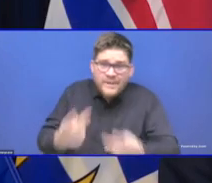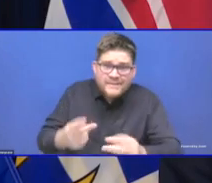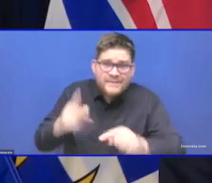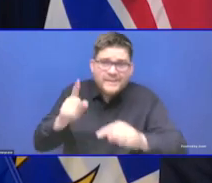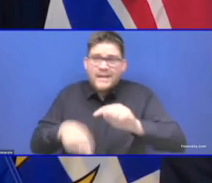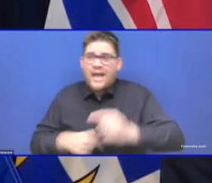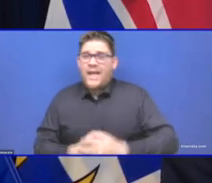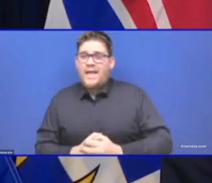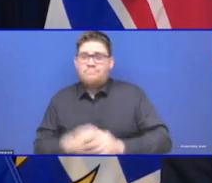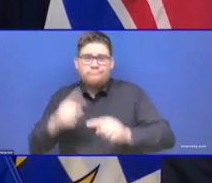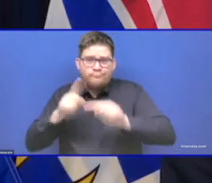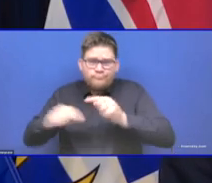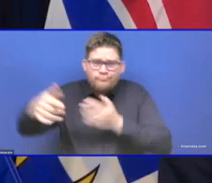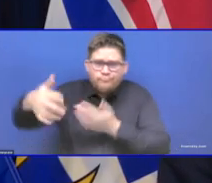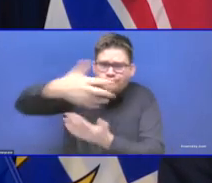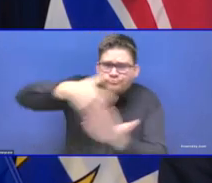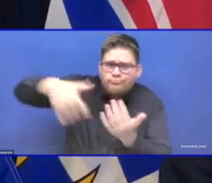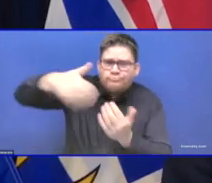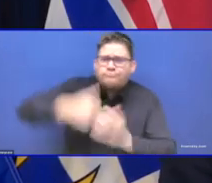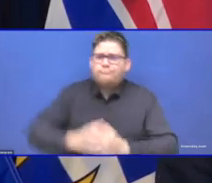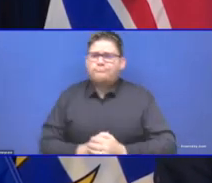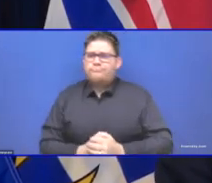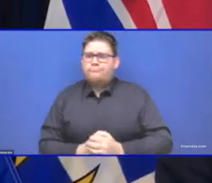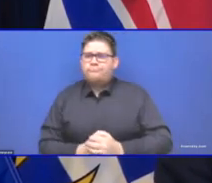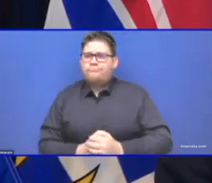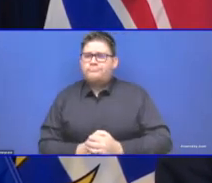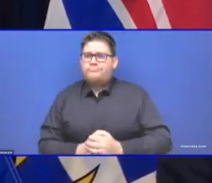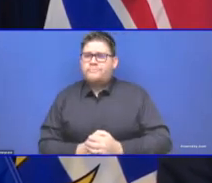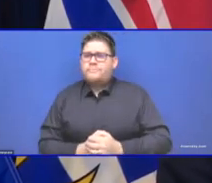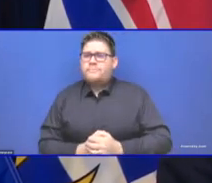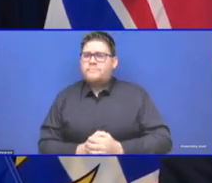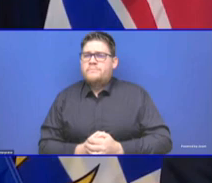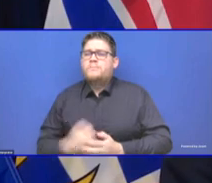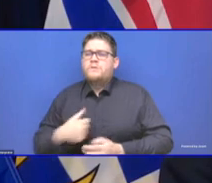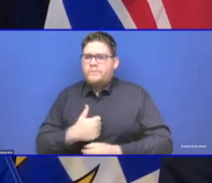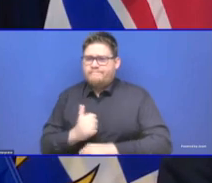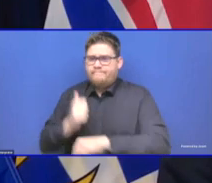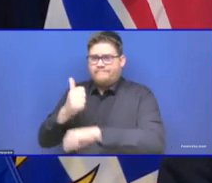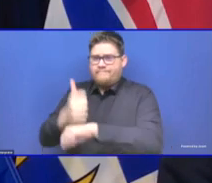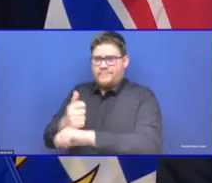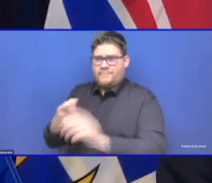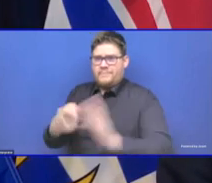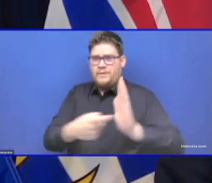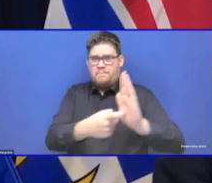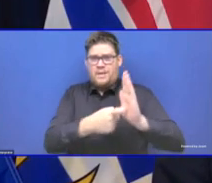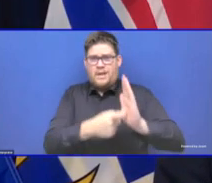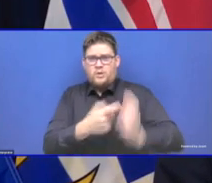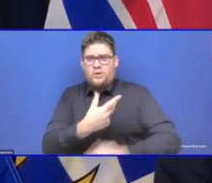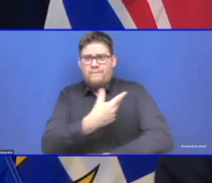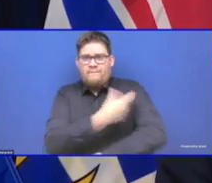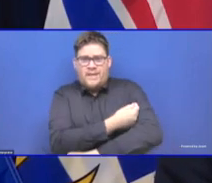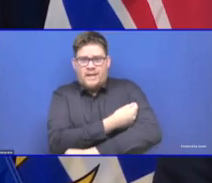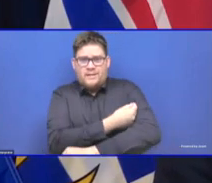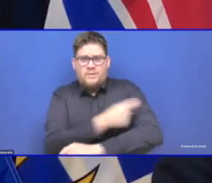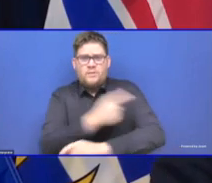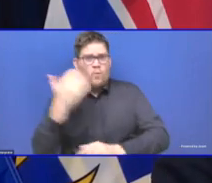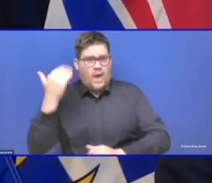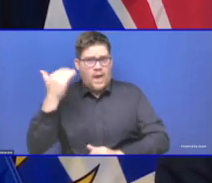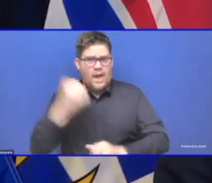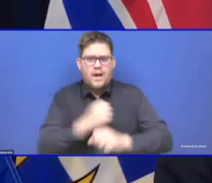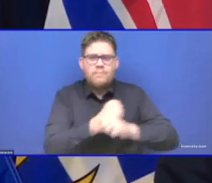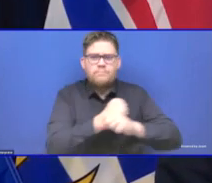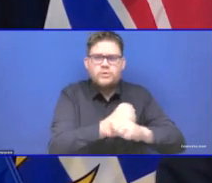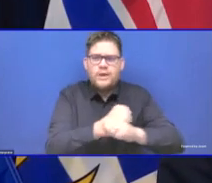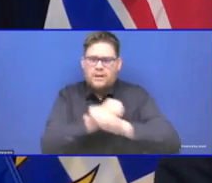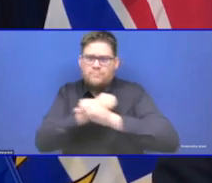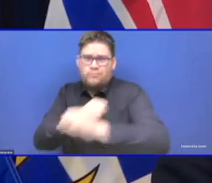safety of health care workers and of residents in long-term care. Equally in acute care, we see the same